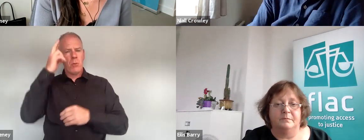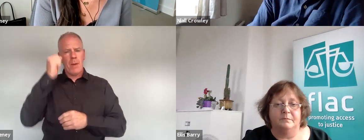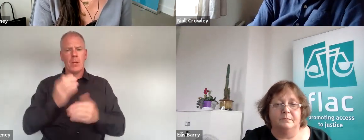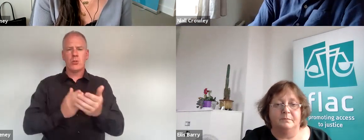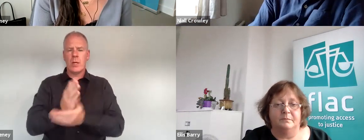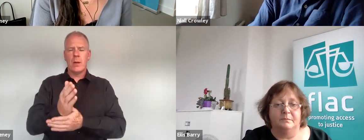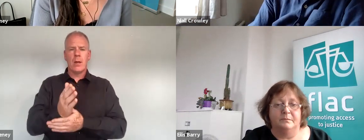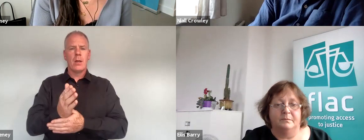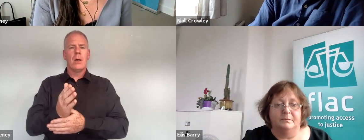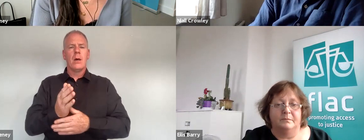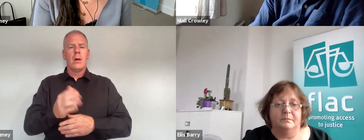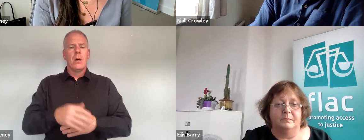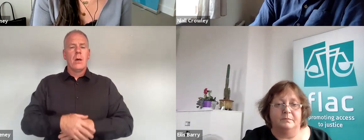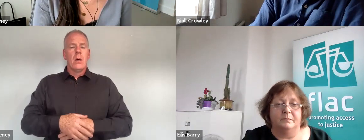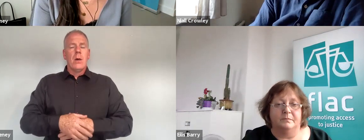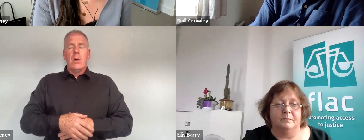really the